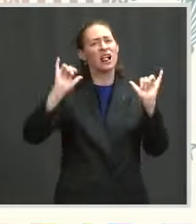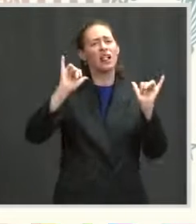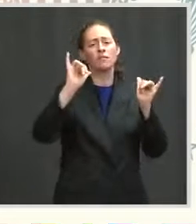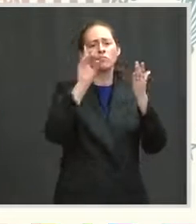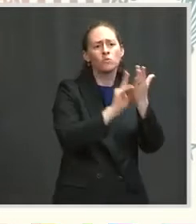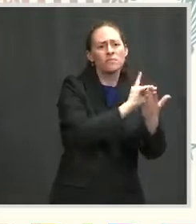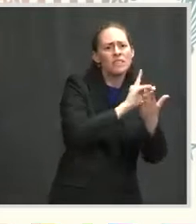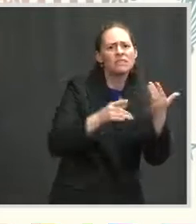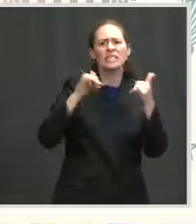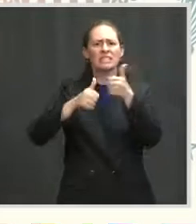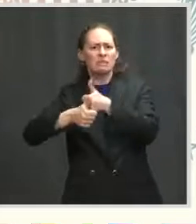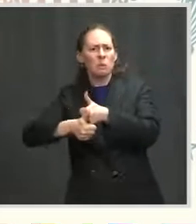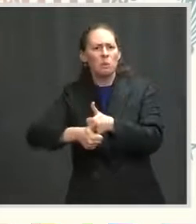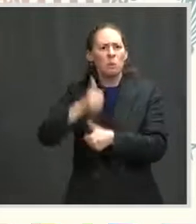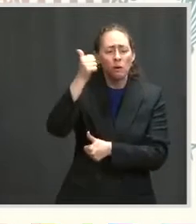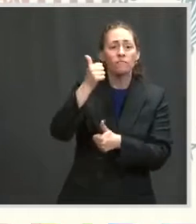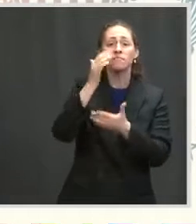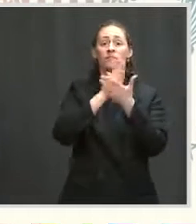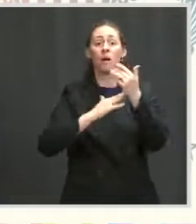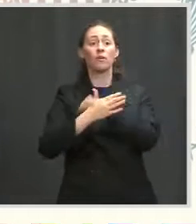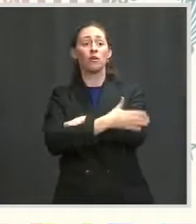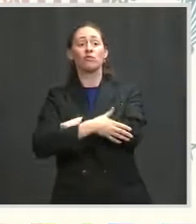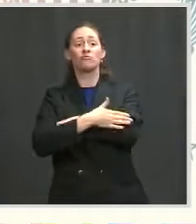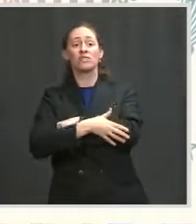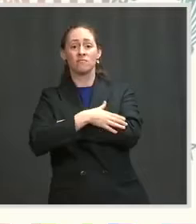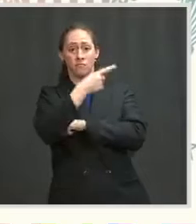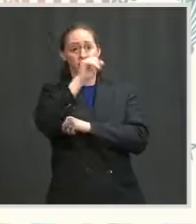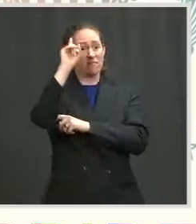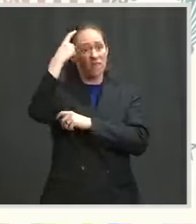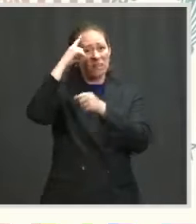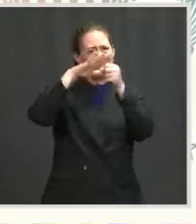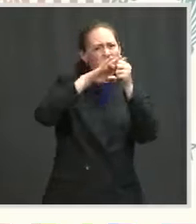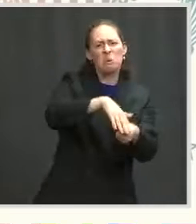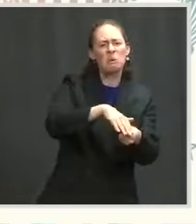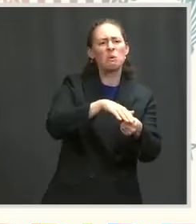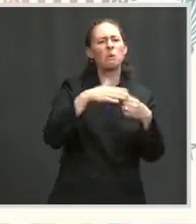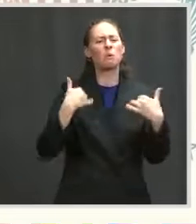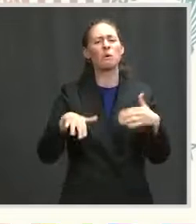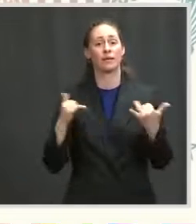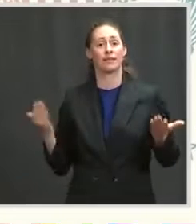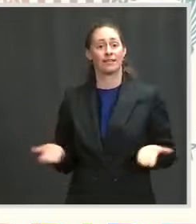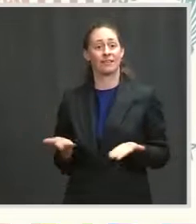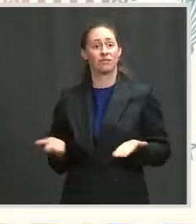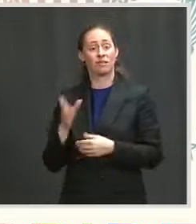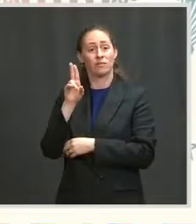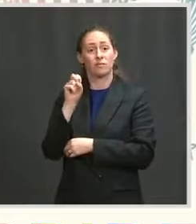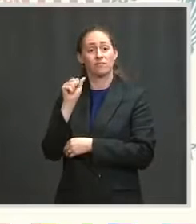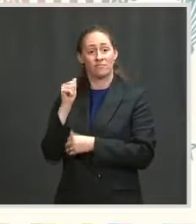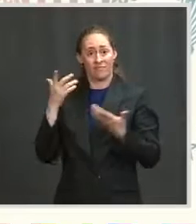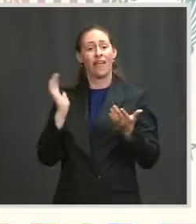where democracy itself has been on the back foot lately. And here in the United States, many basic protections still do not exist.